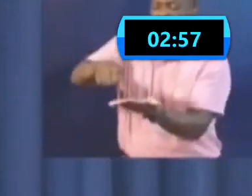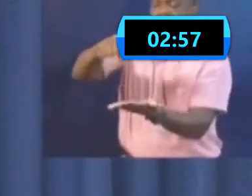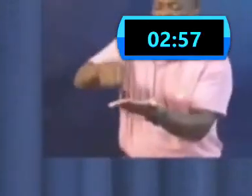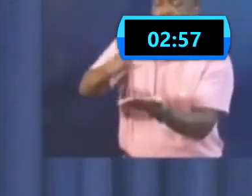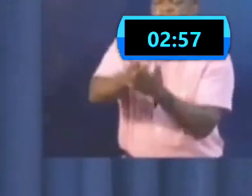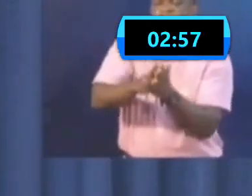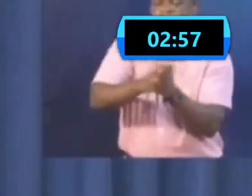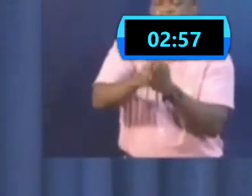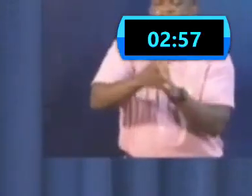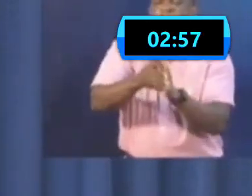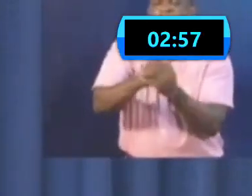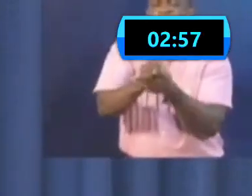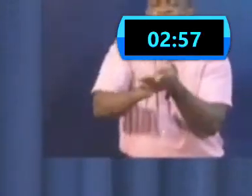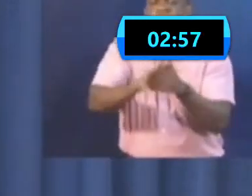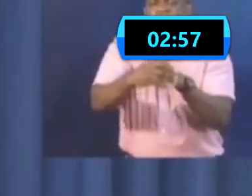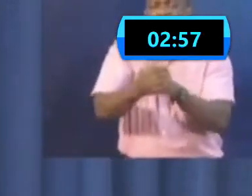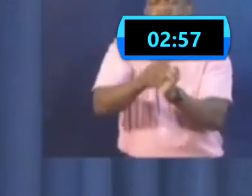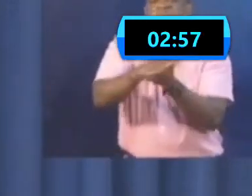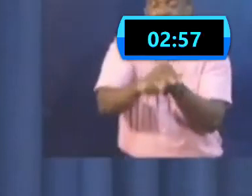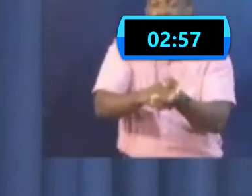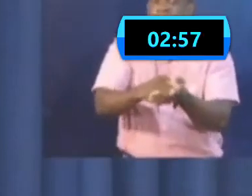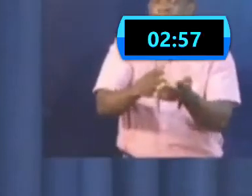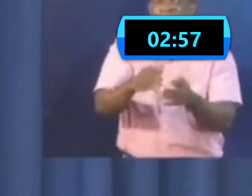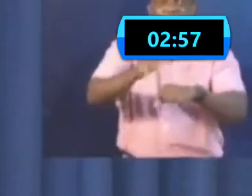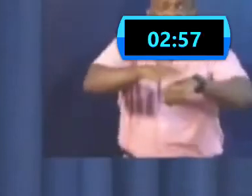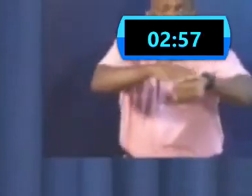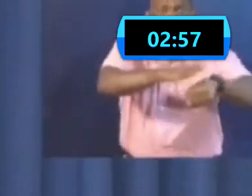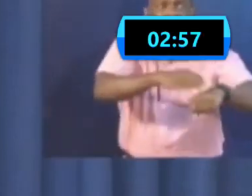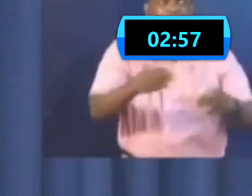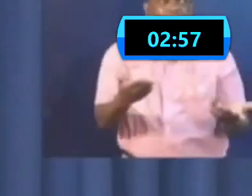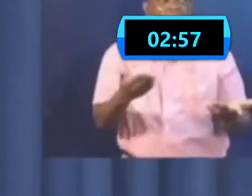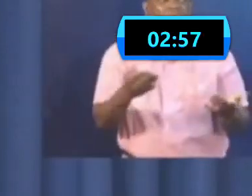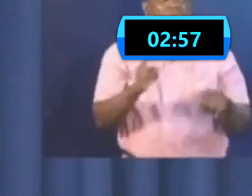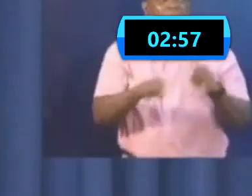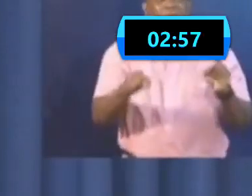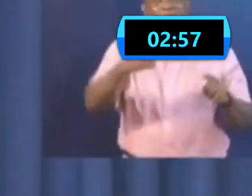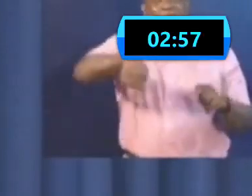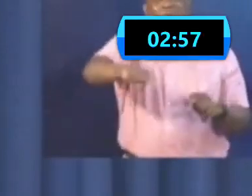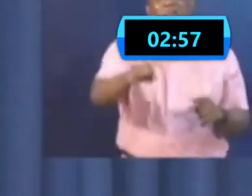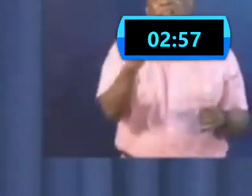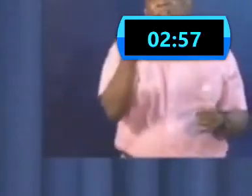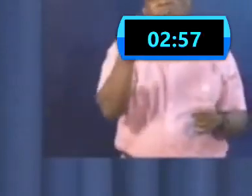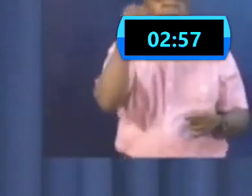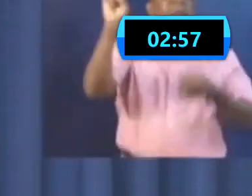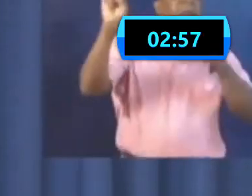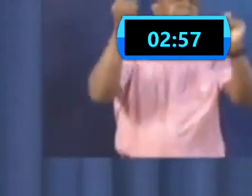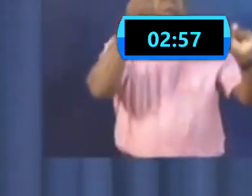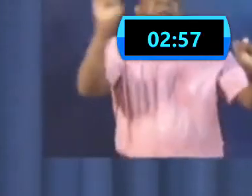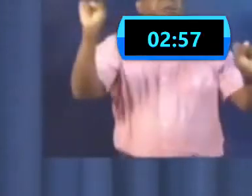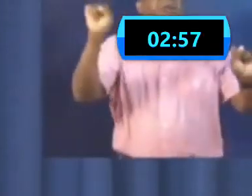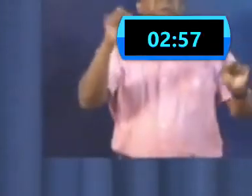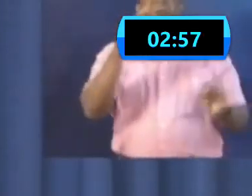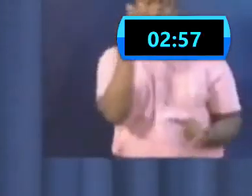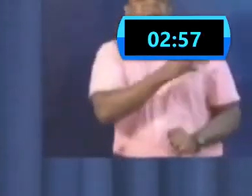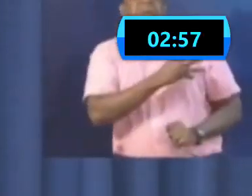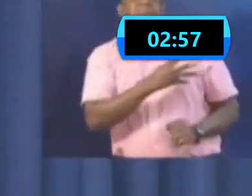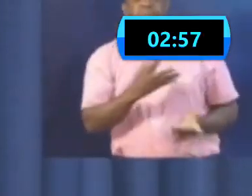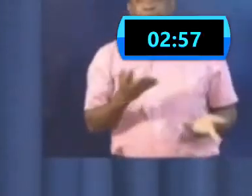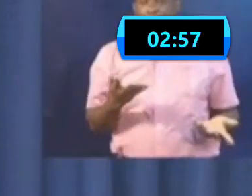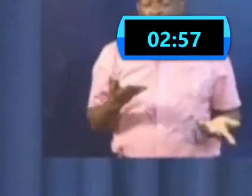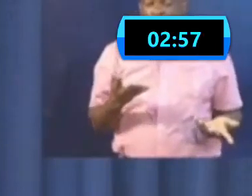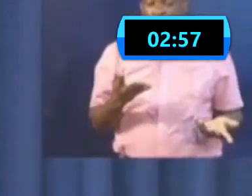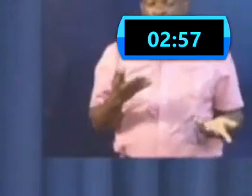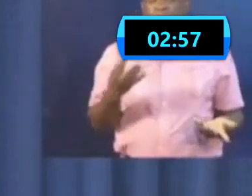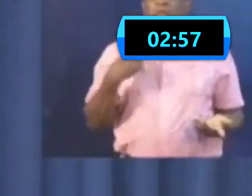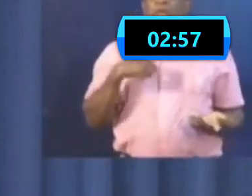large part of the national population is exposed to that. We stopped certain activities. We made certain withdrawals so